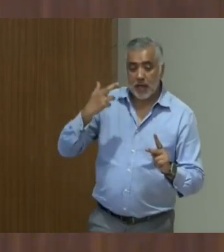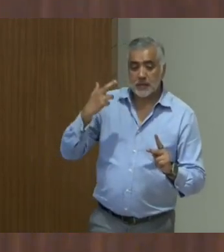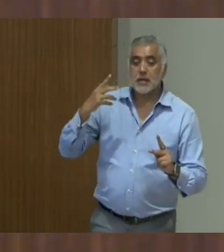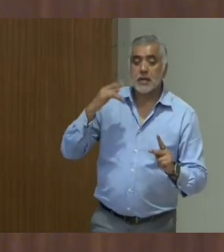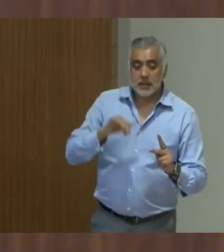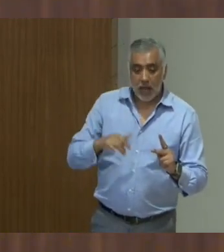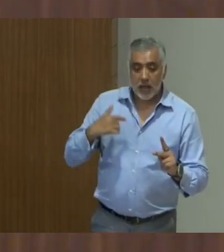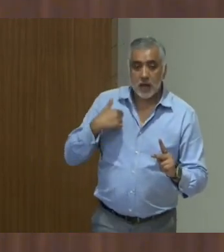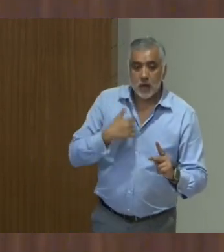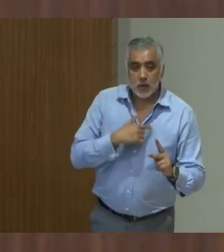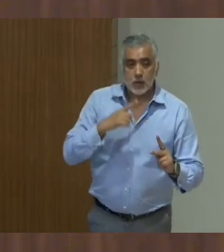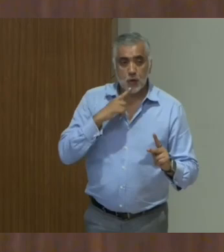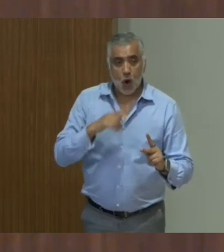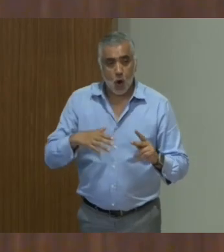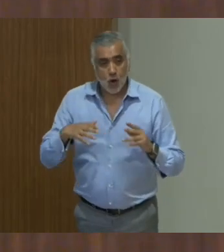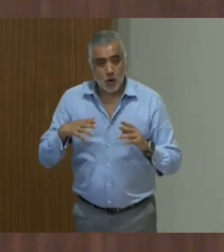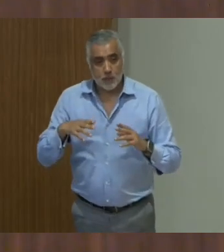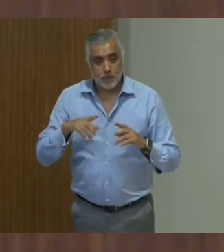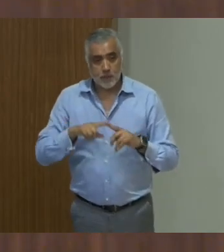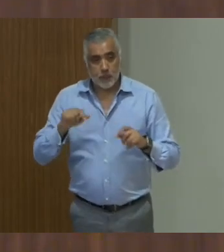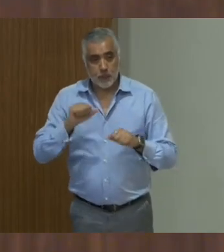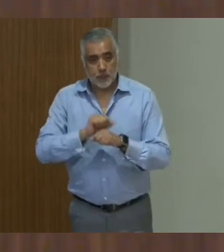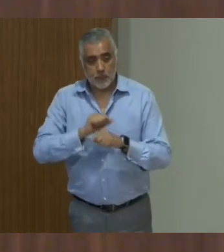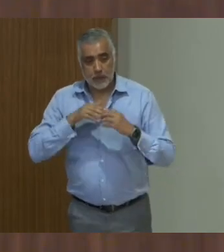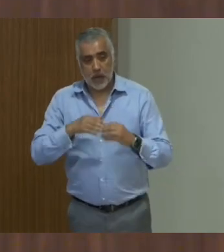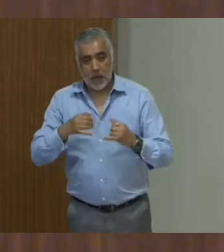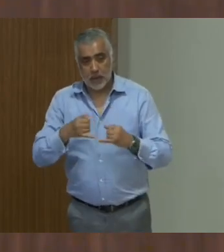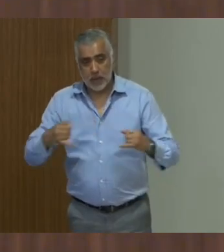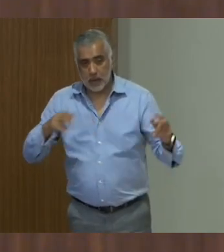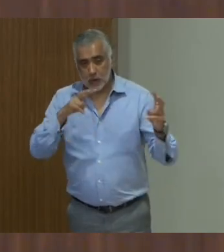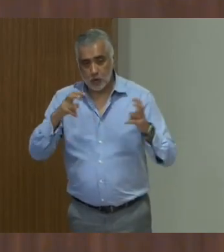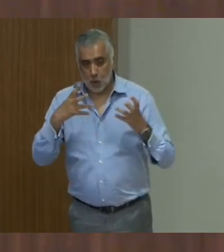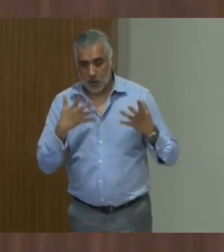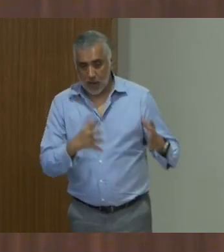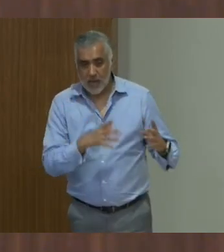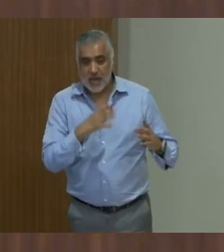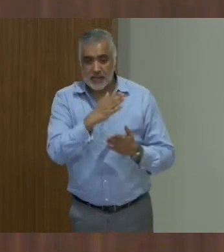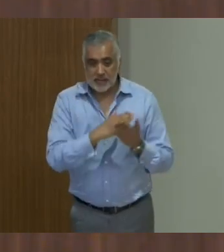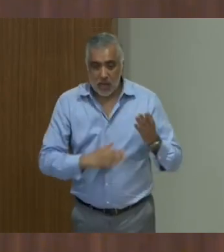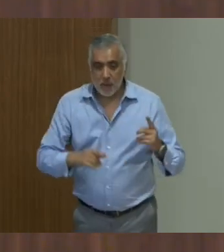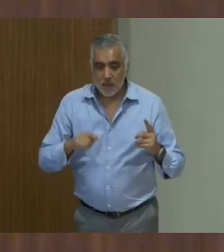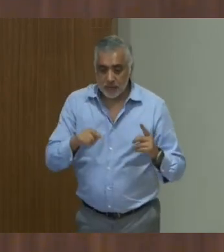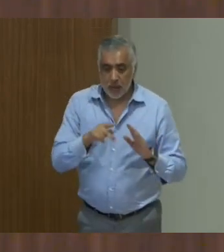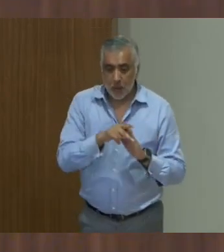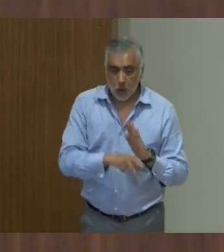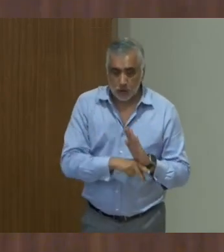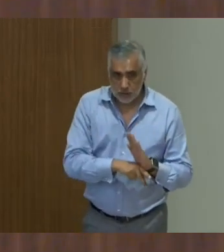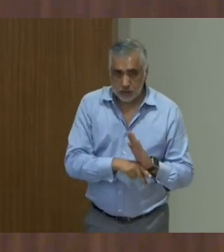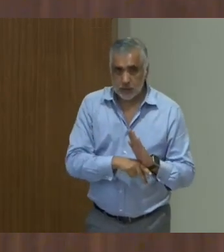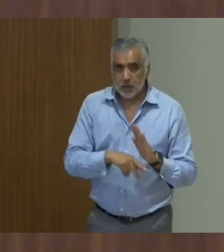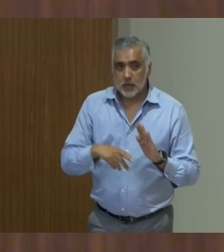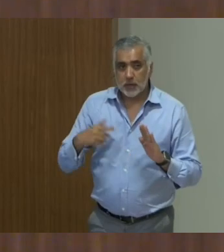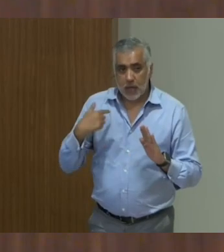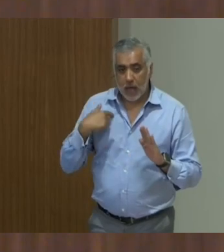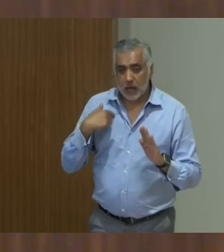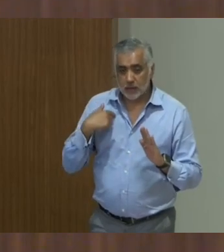that these were only guidelines for physical accessibility. And some of them had a visitor policy where, uh, they wanted to